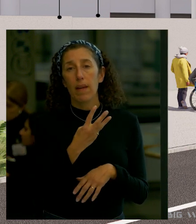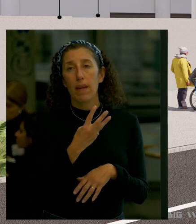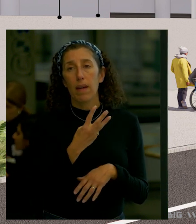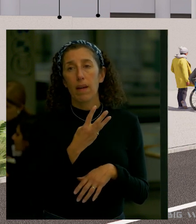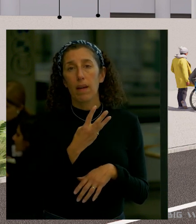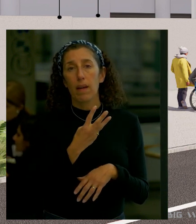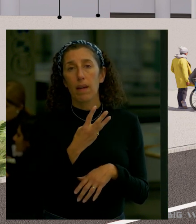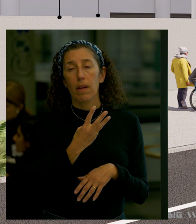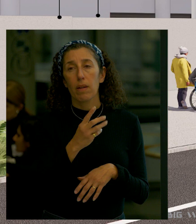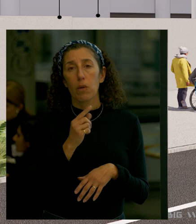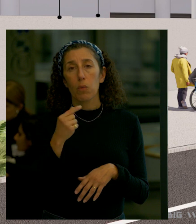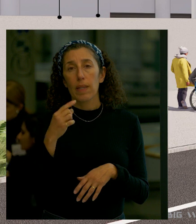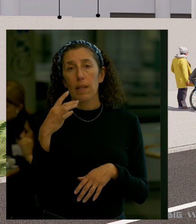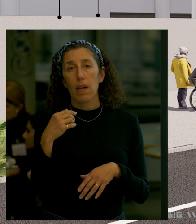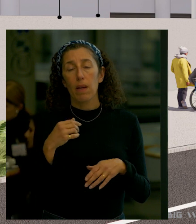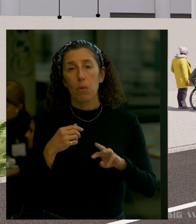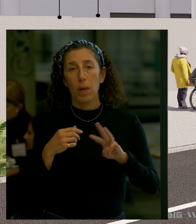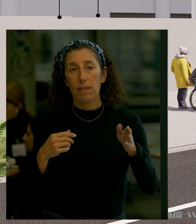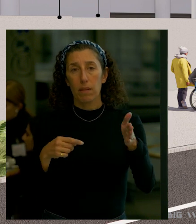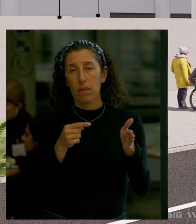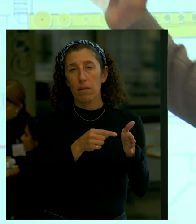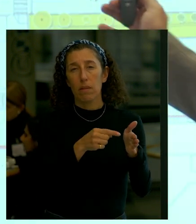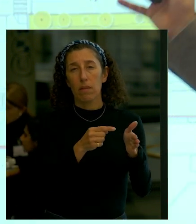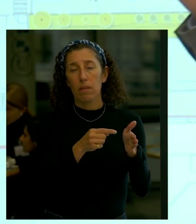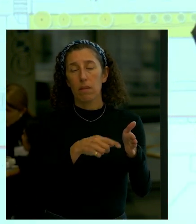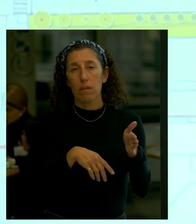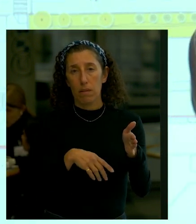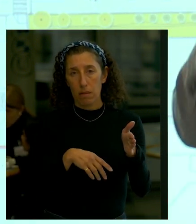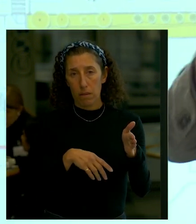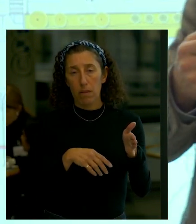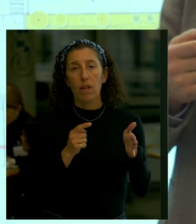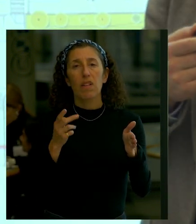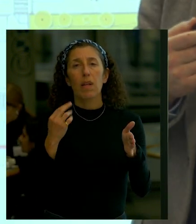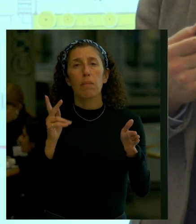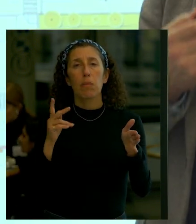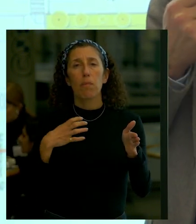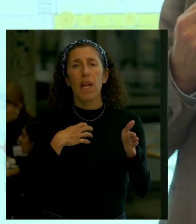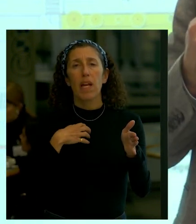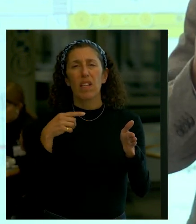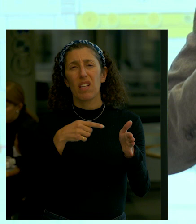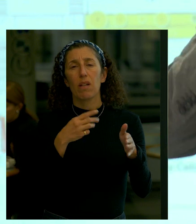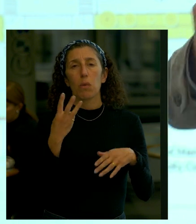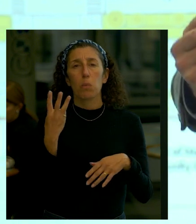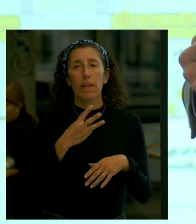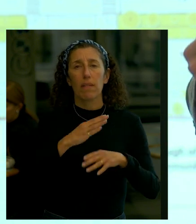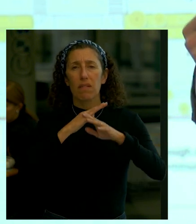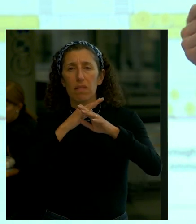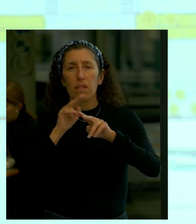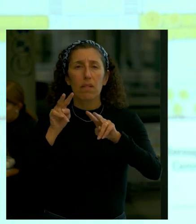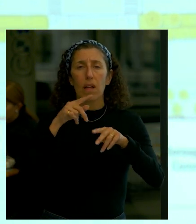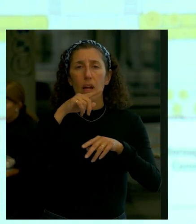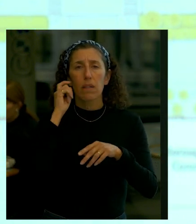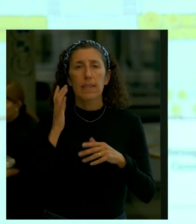adjacent to the greenway we got a lot of feedback about you know the view impacts that that would have on the view corridors across 9A